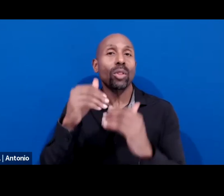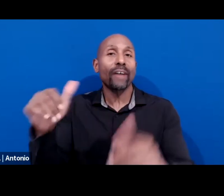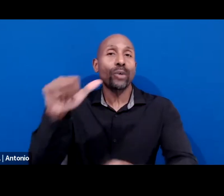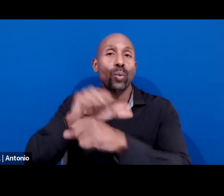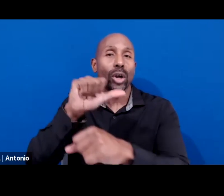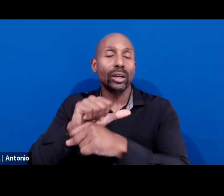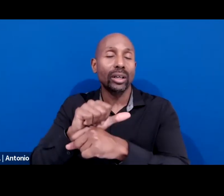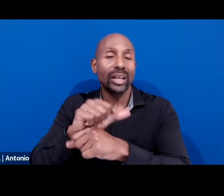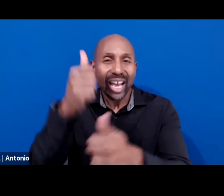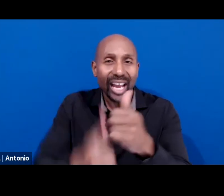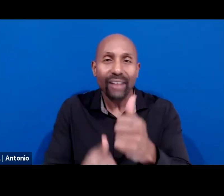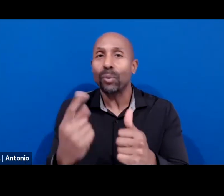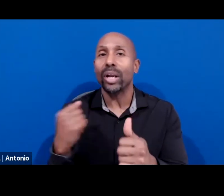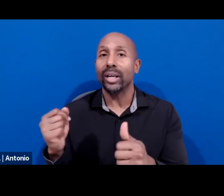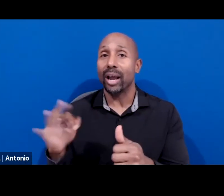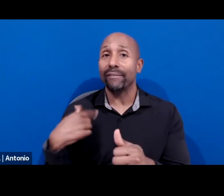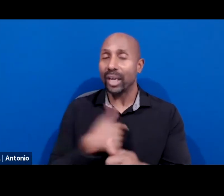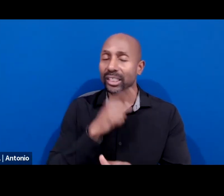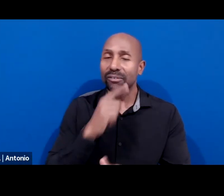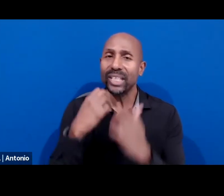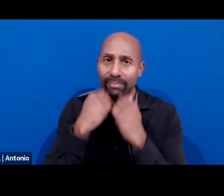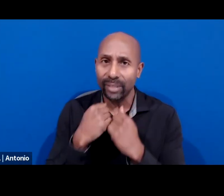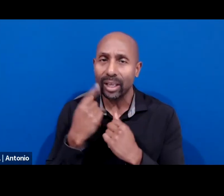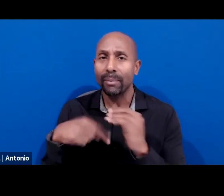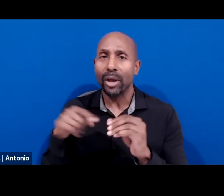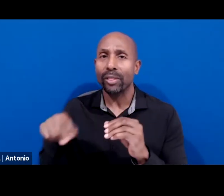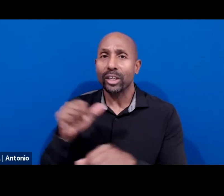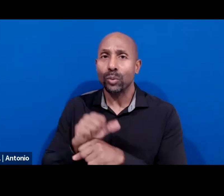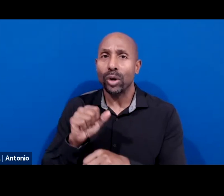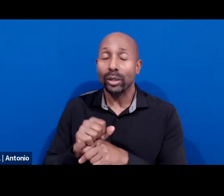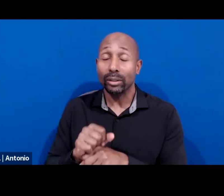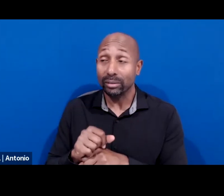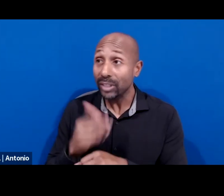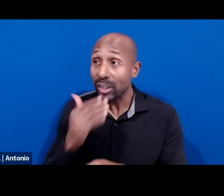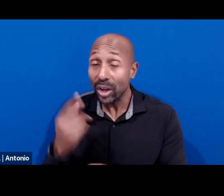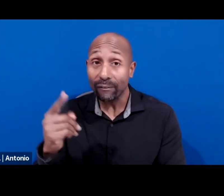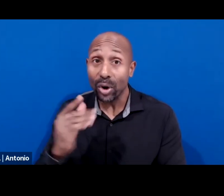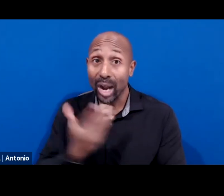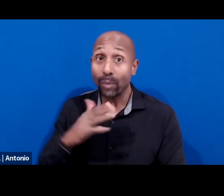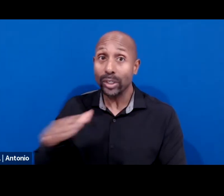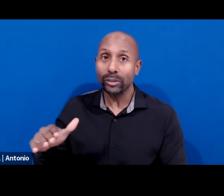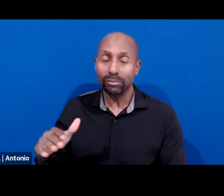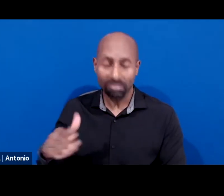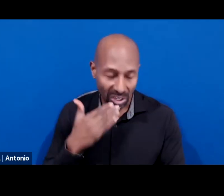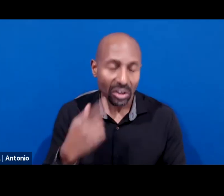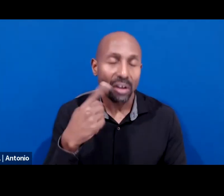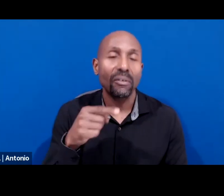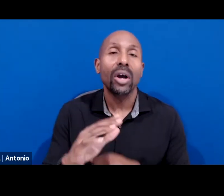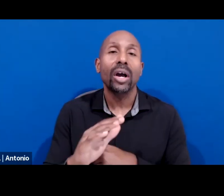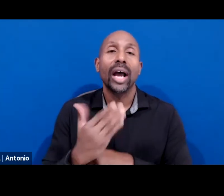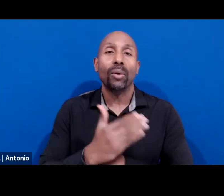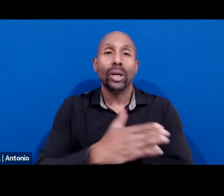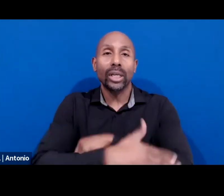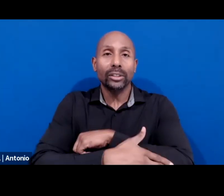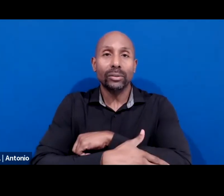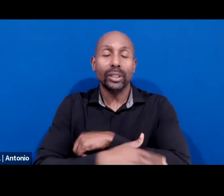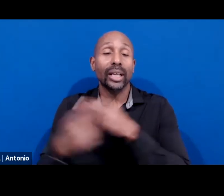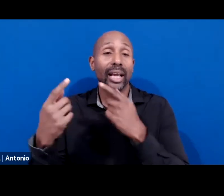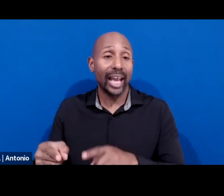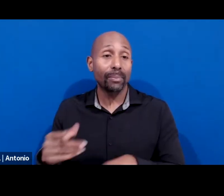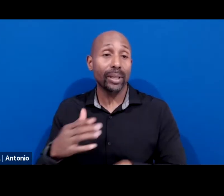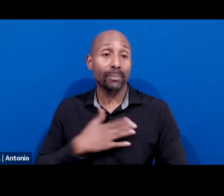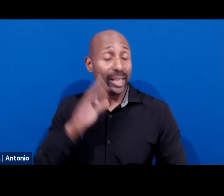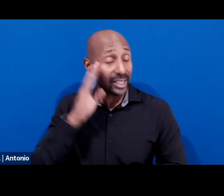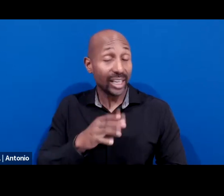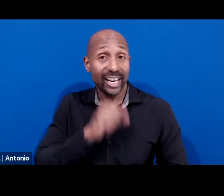much about this work. If it's good enough for our own children, it's got to be good enough for the country. My son experienced a big loss when he was 13